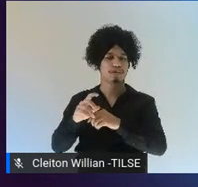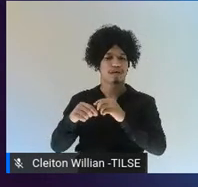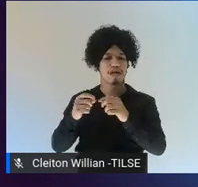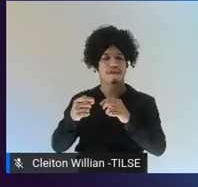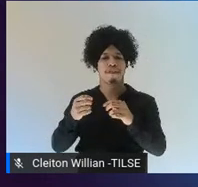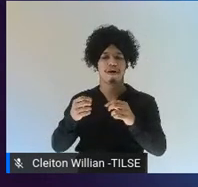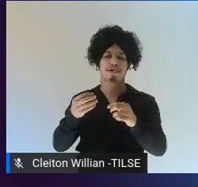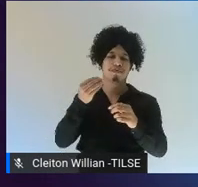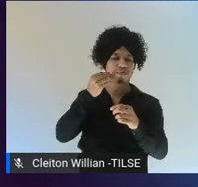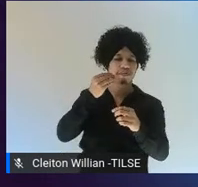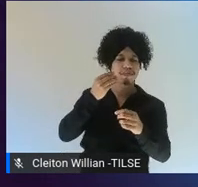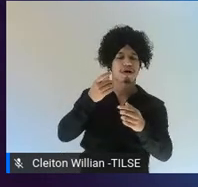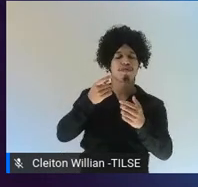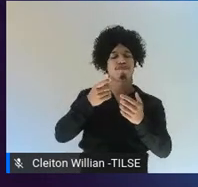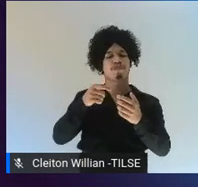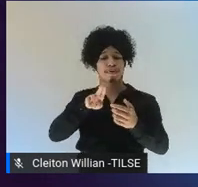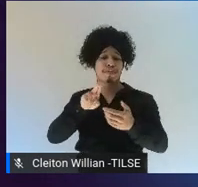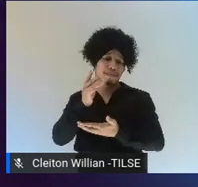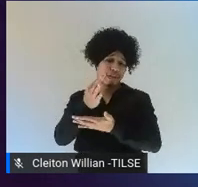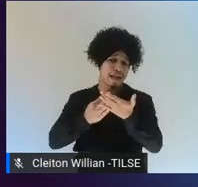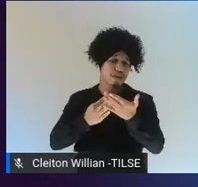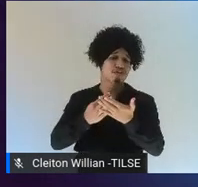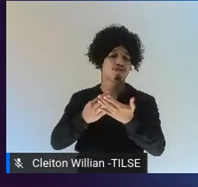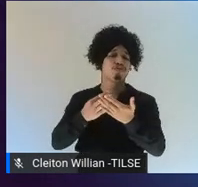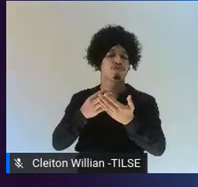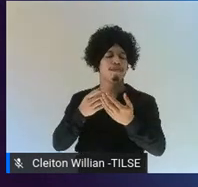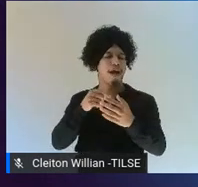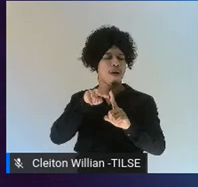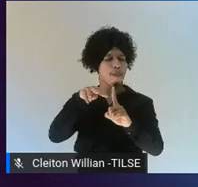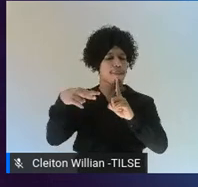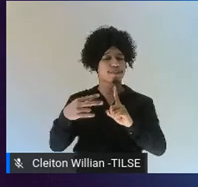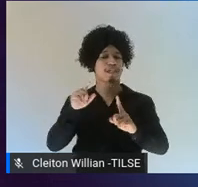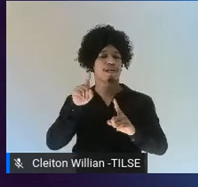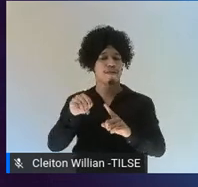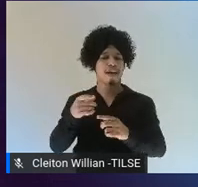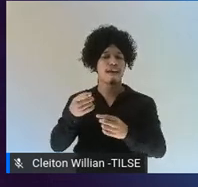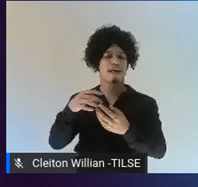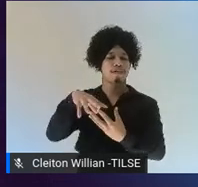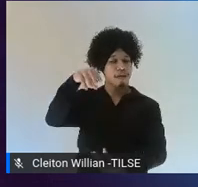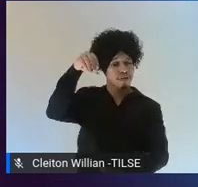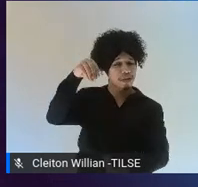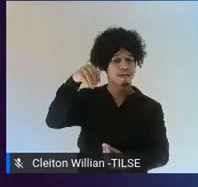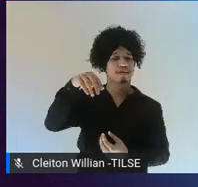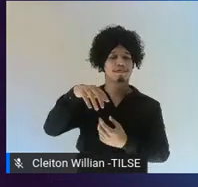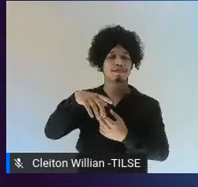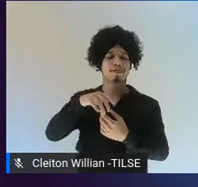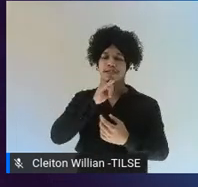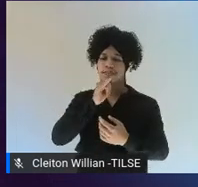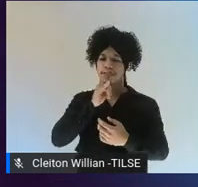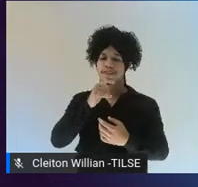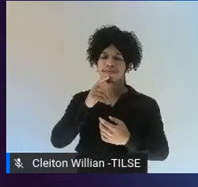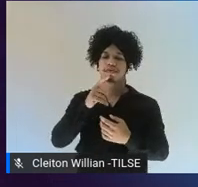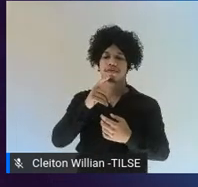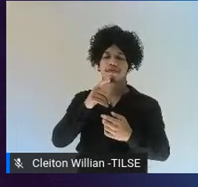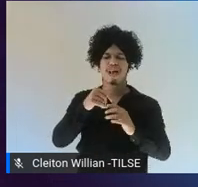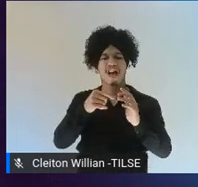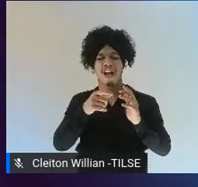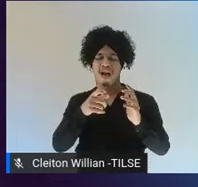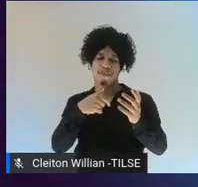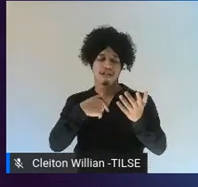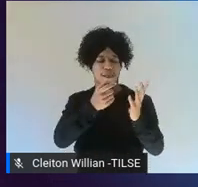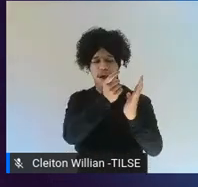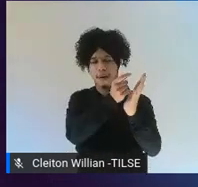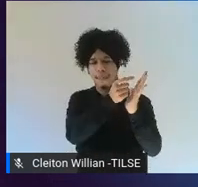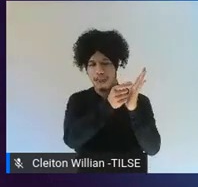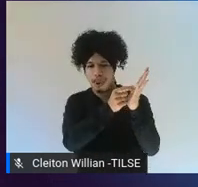transparent. And what this means is that it's the assumption that the words on the page say what they